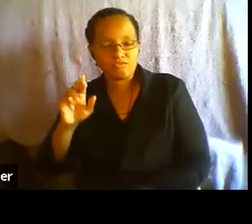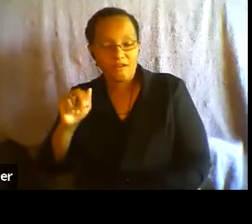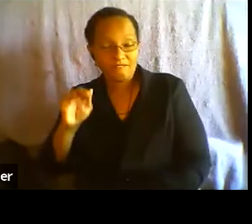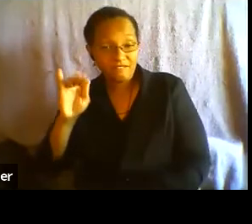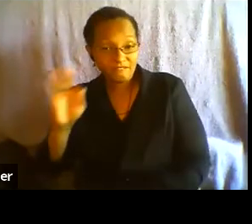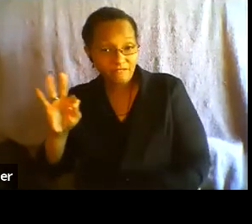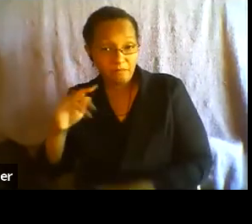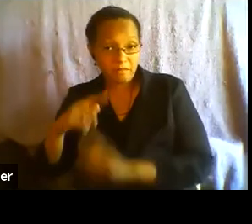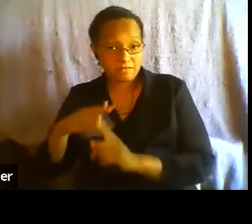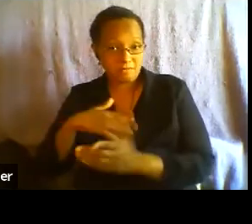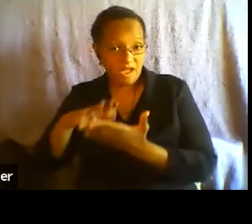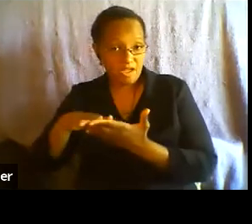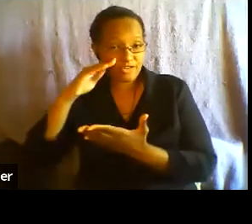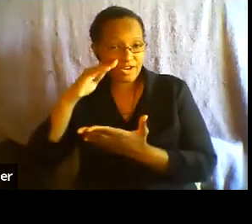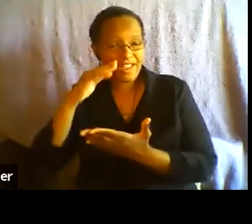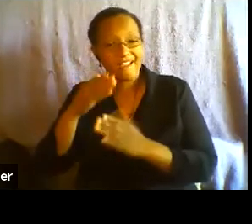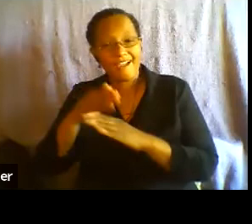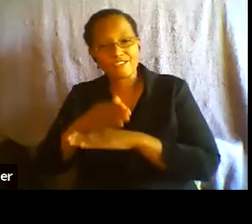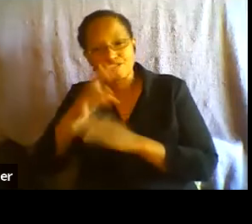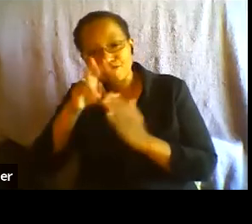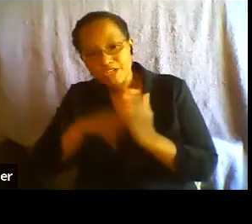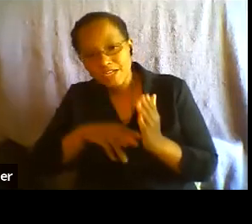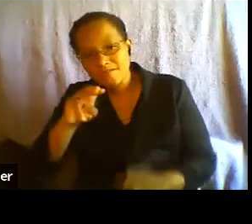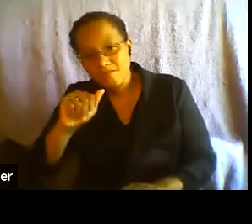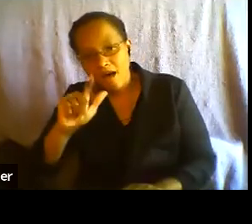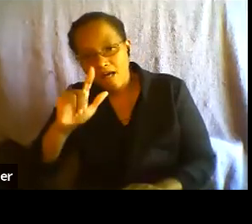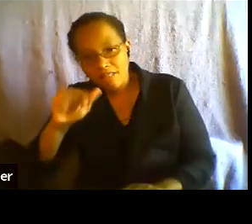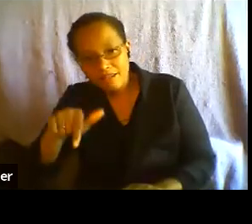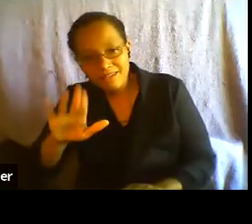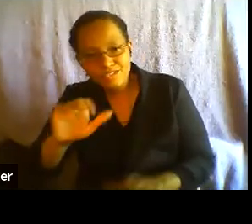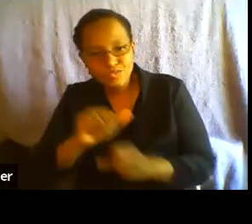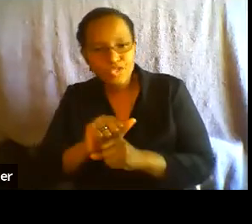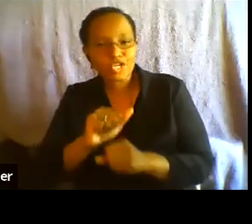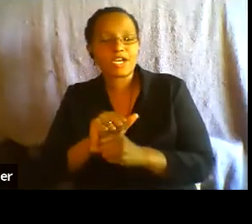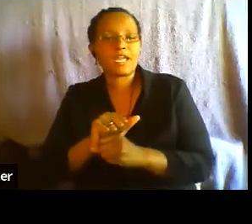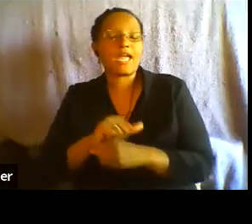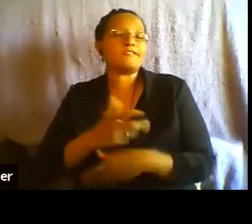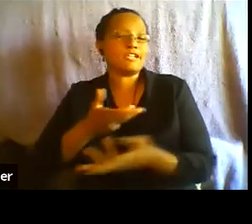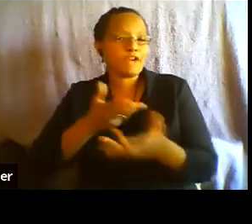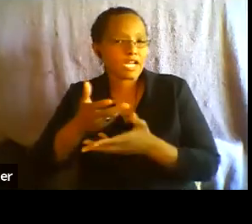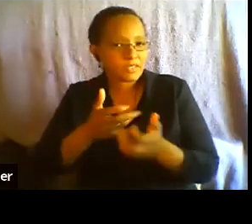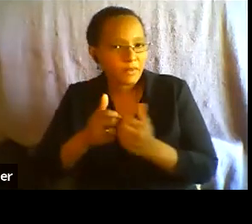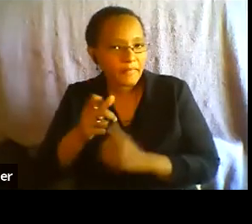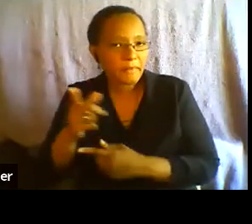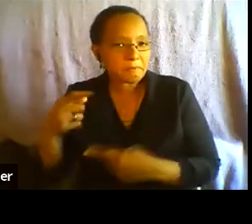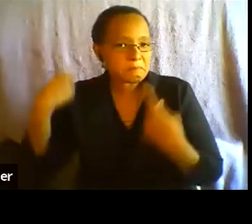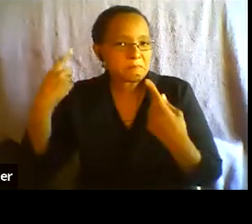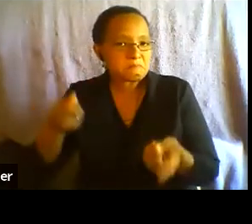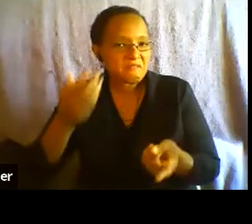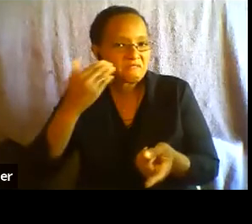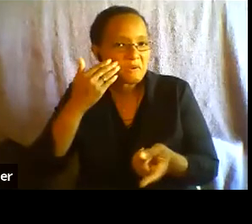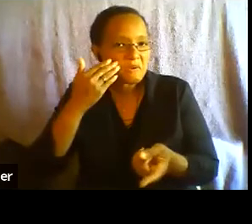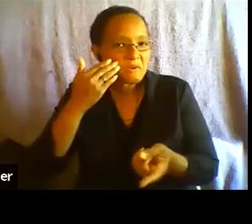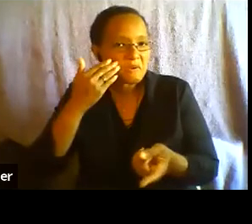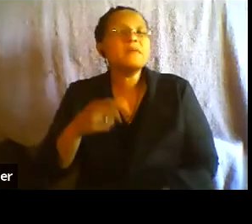reading Malik's work and being in rooms with him and Zooms with him over the few years we've known each other